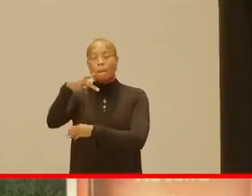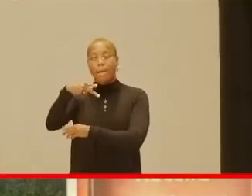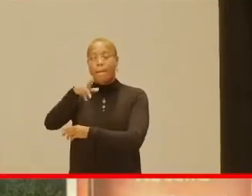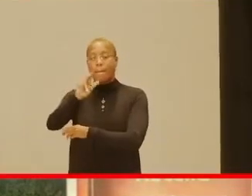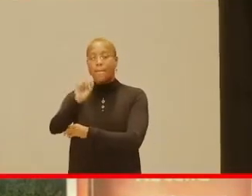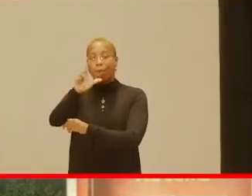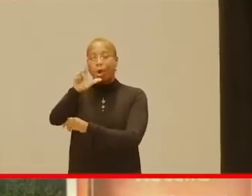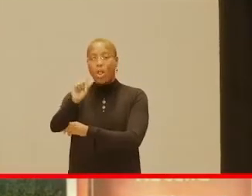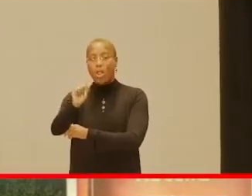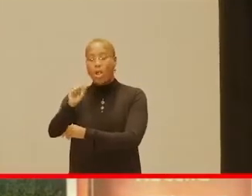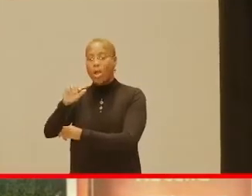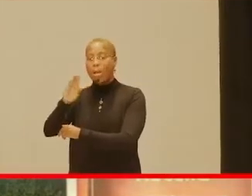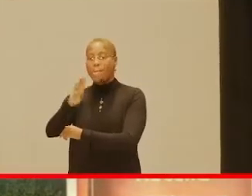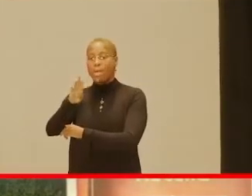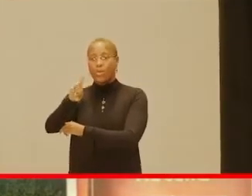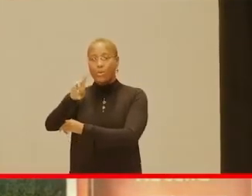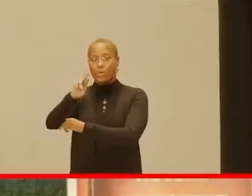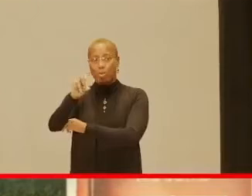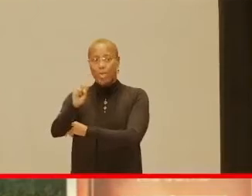Early Steps.